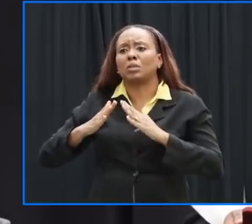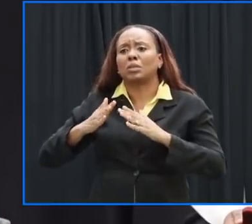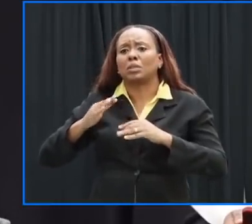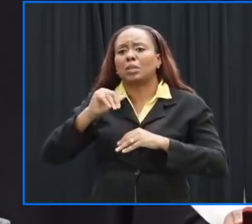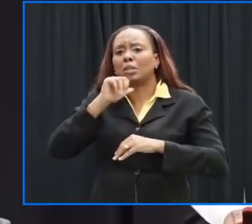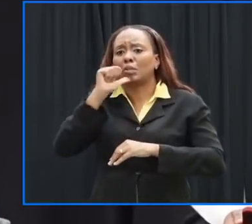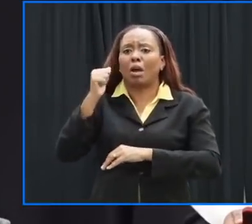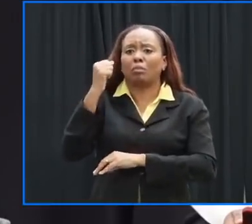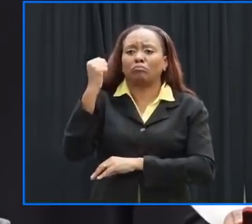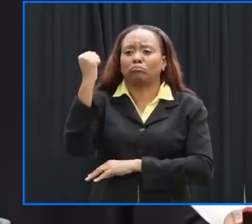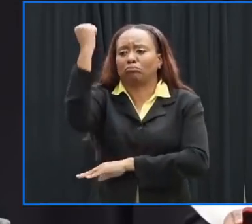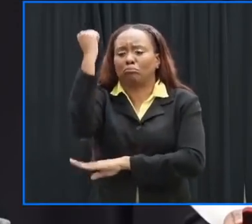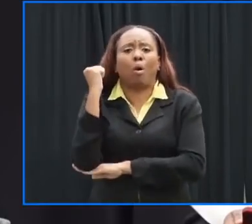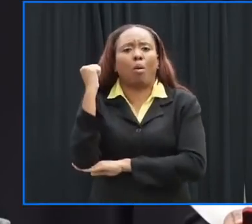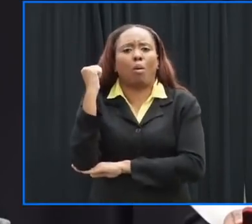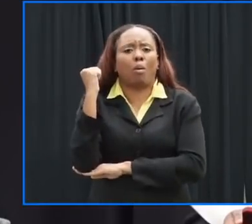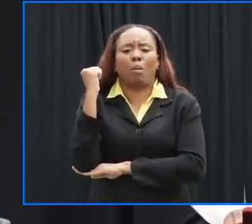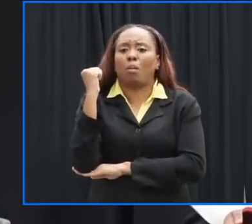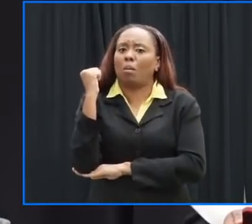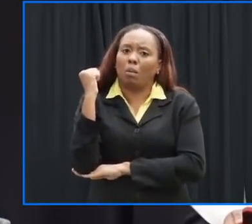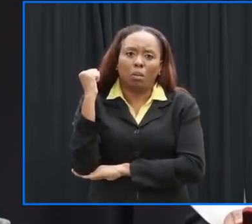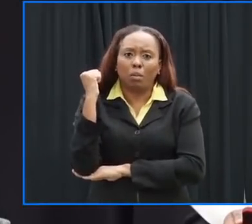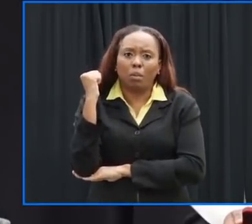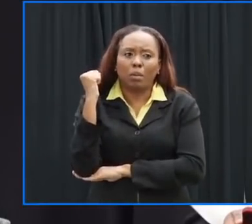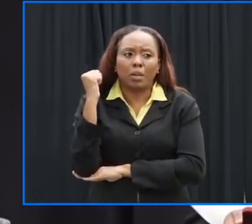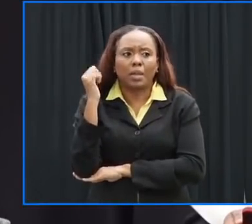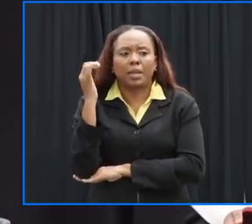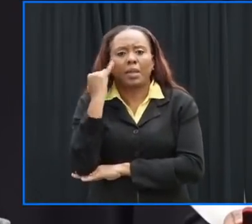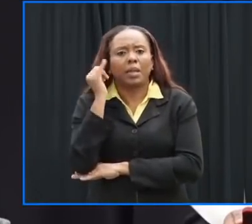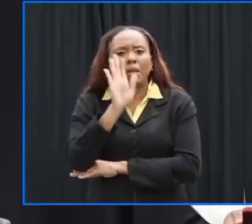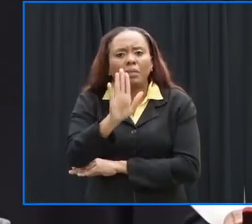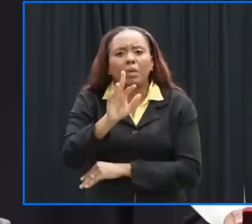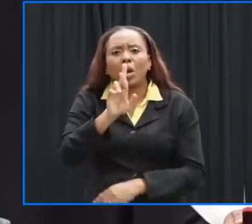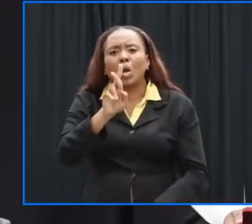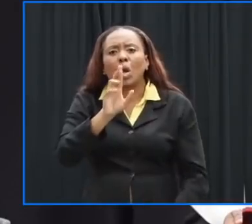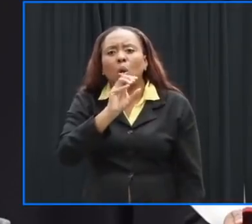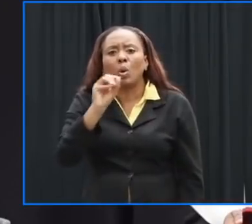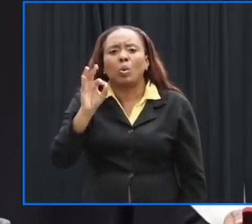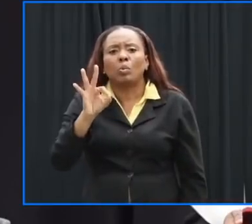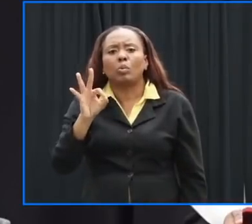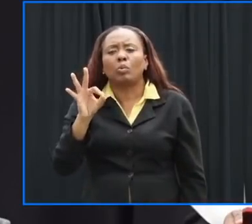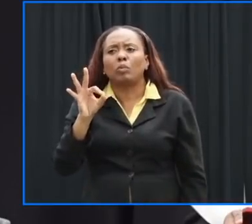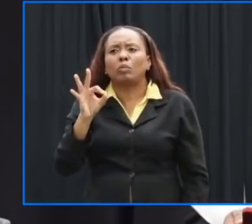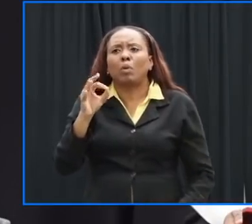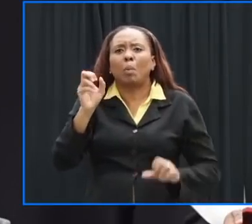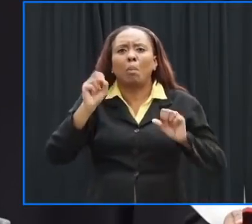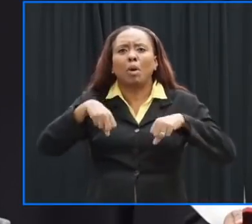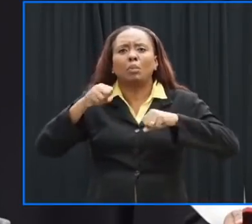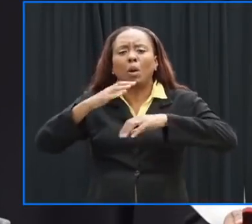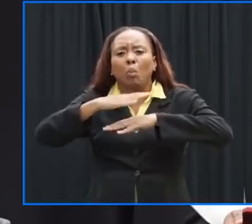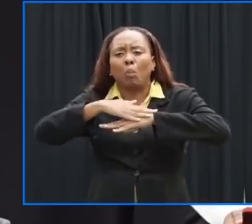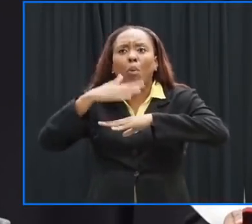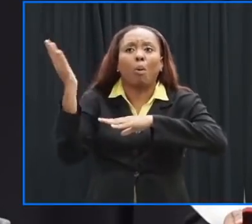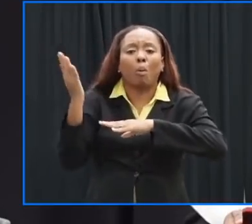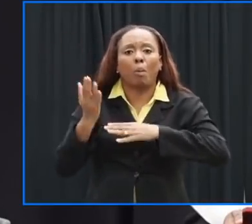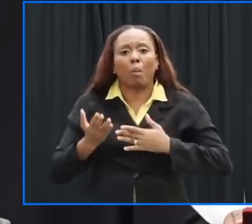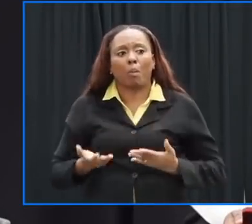off and if it looking a little shaky or you were one of the persons one of the roughly 135